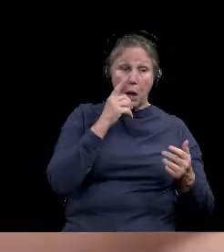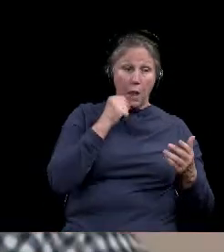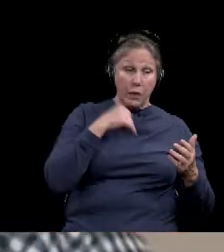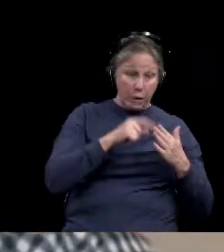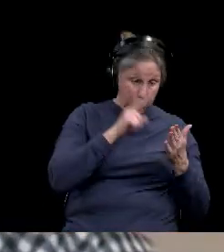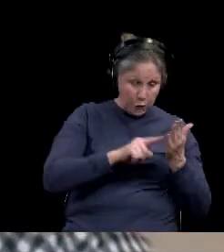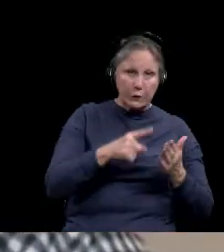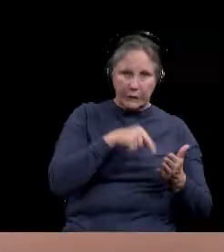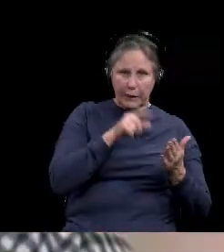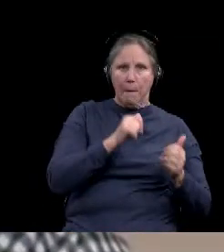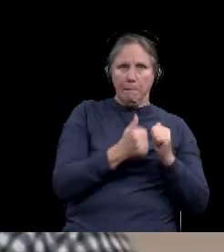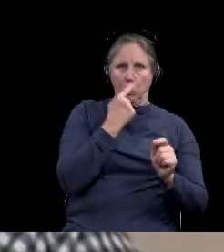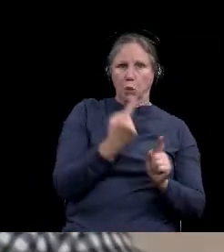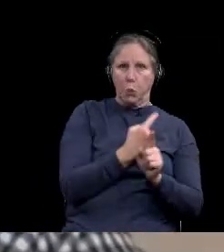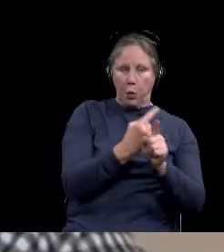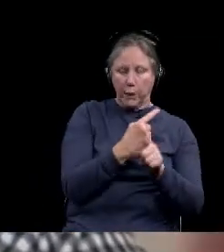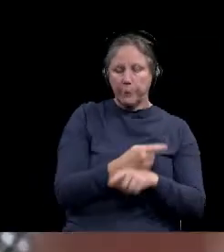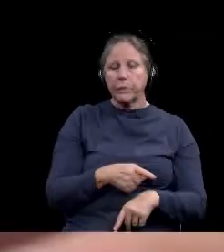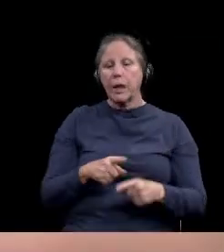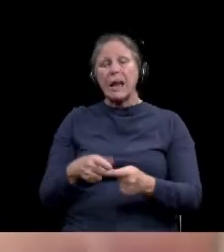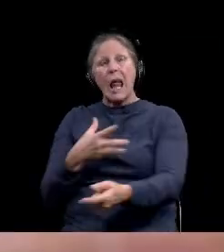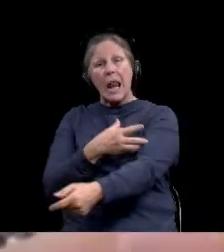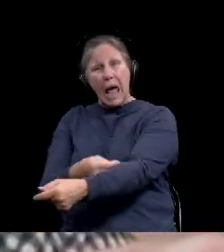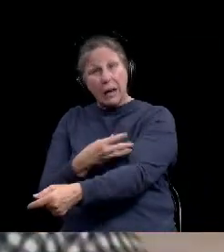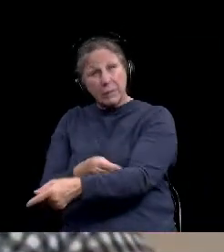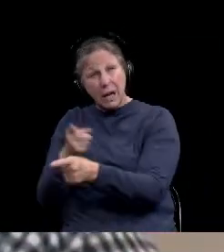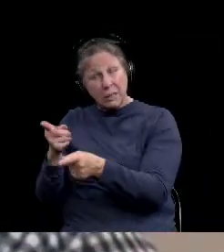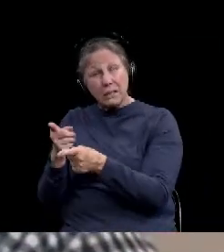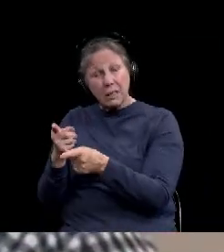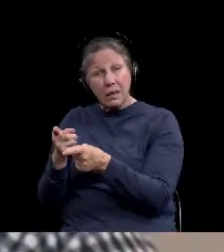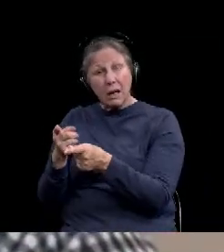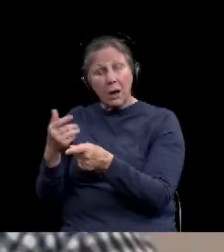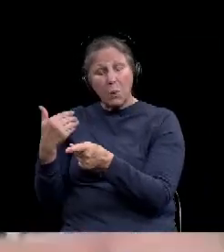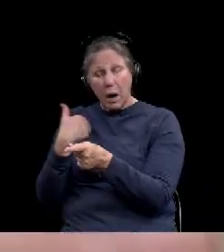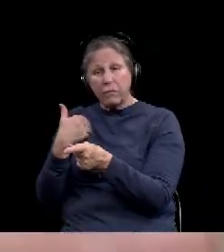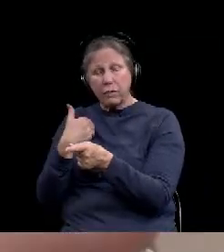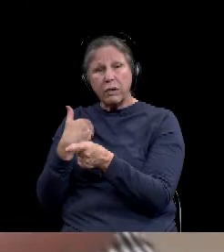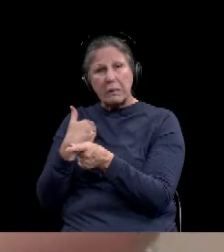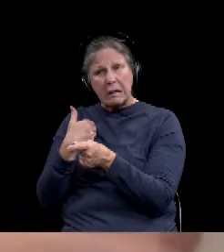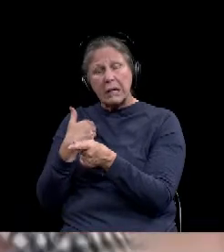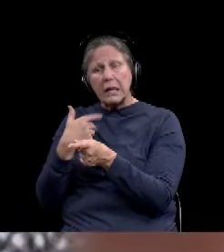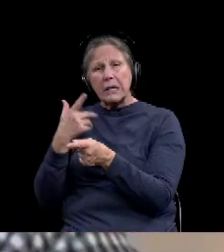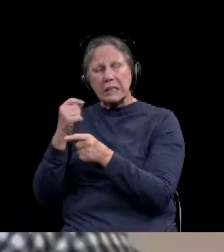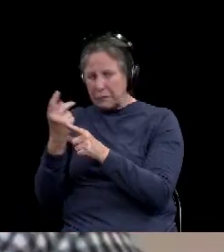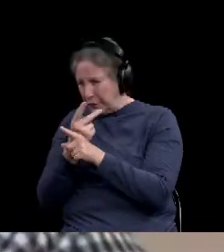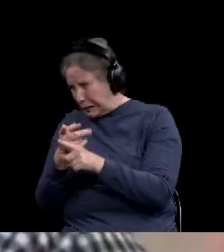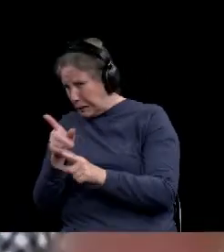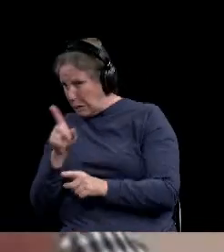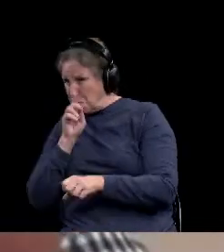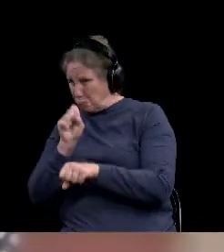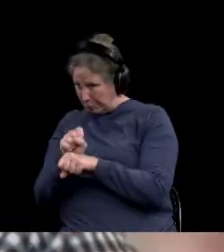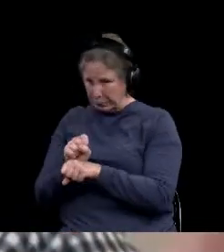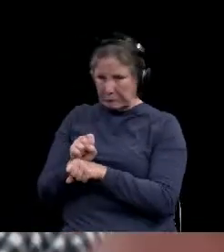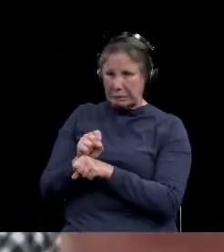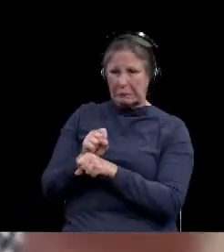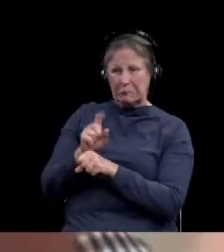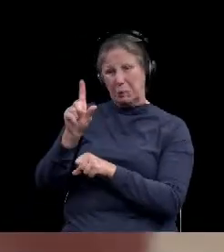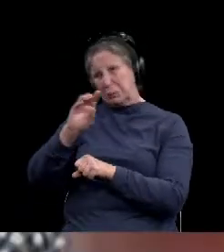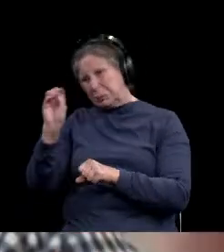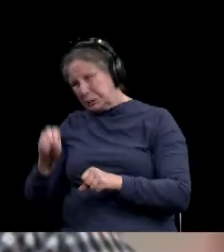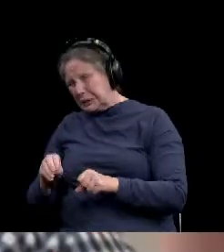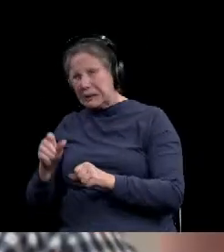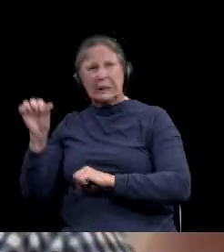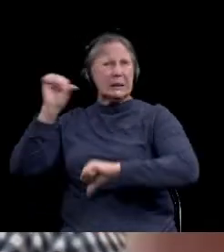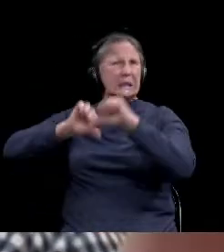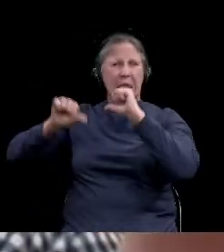immunoglobulin serum or blood lab tests that are, um, still working on figuring out what those actually mean. I don't think we, the scientists